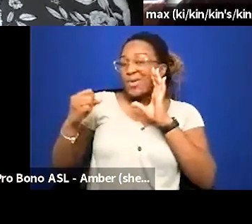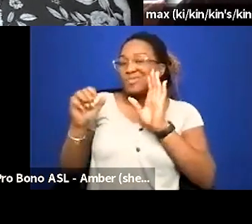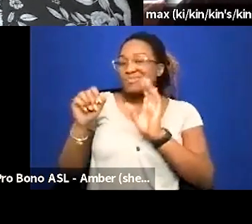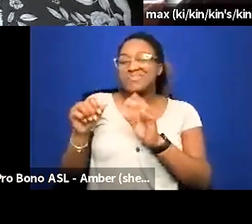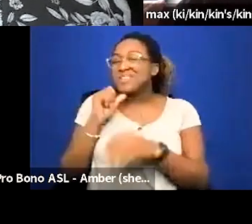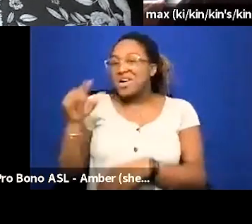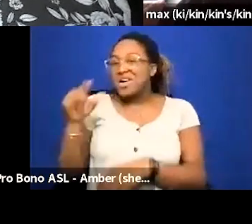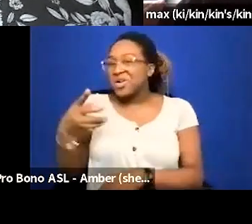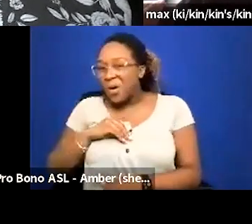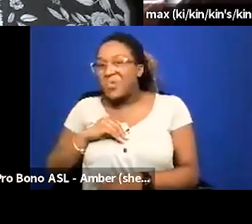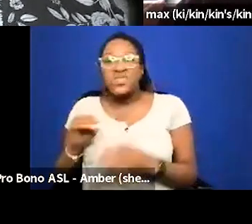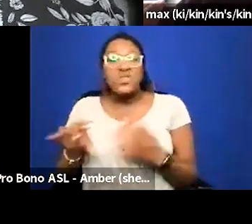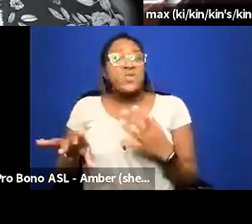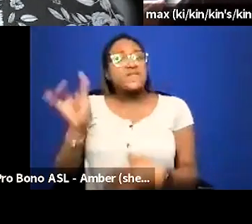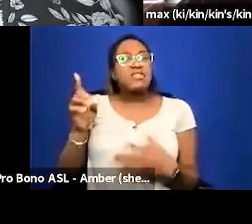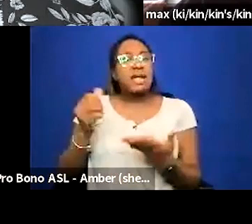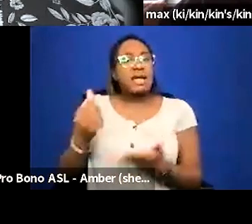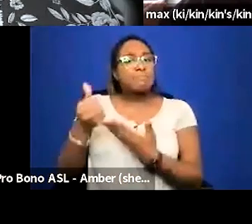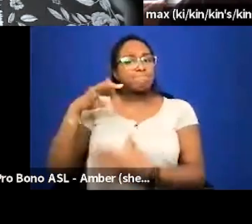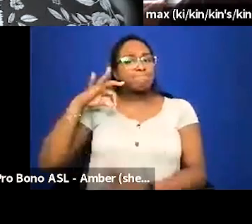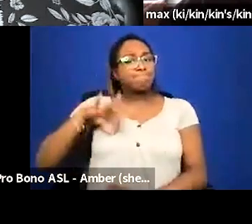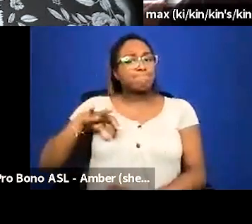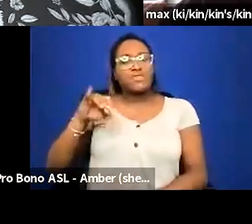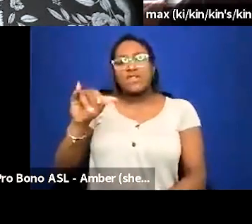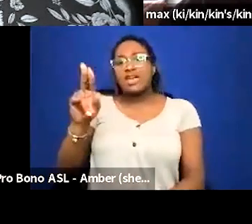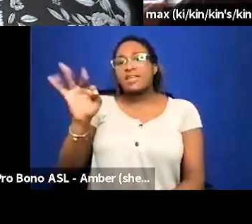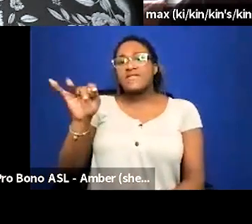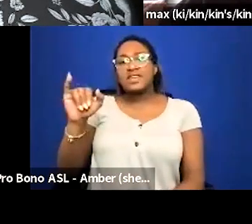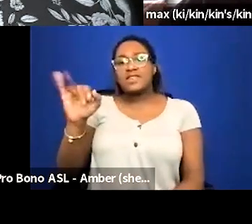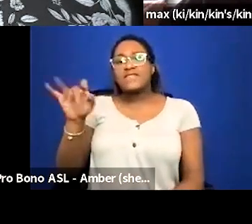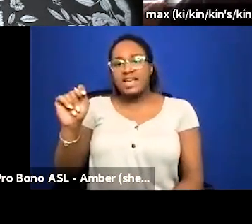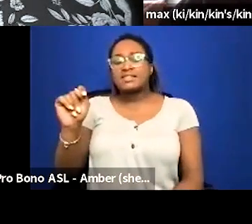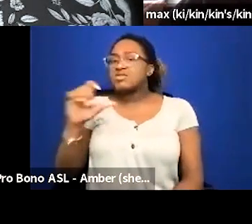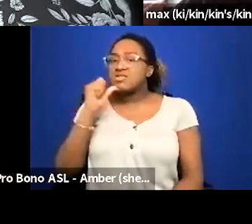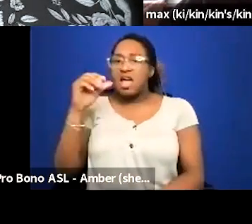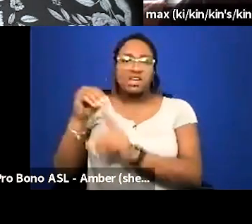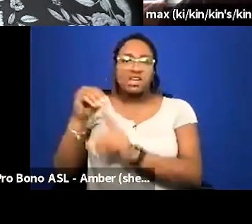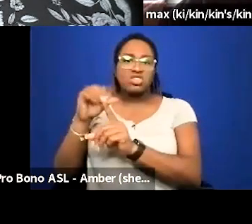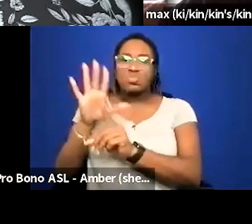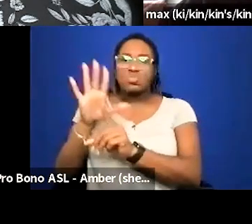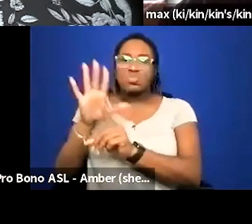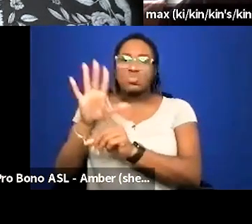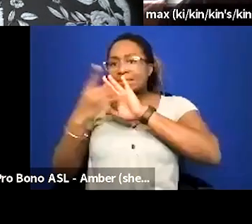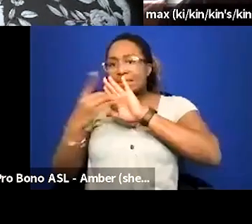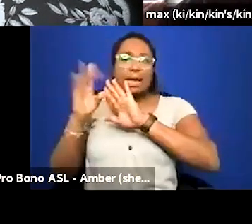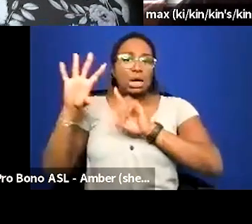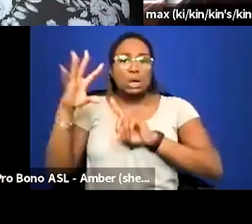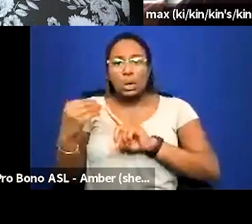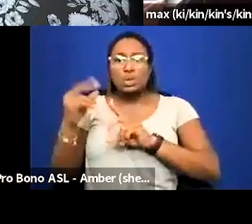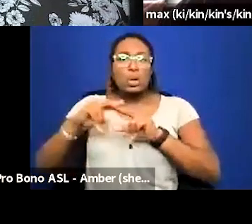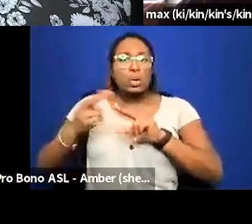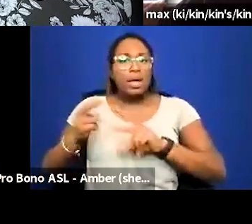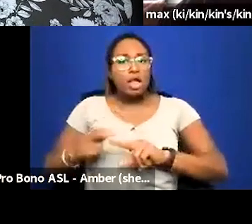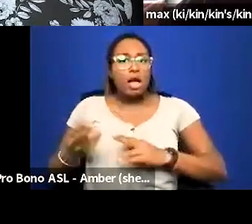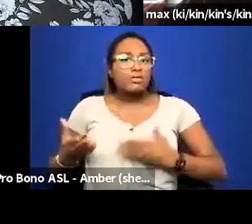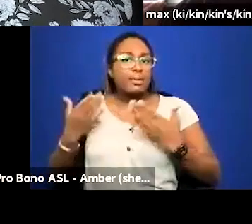you have found really helpful for infant effects who want to be in a space where they're not exposed to diet culture and weight loss recommendations um